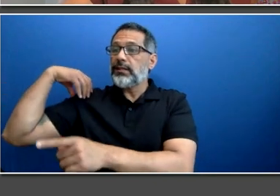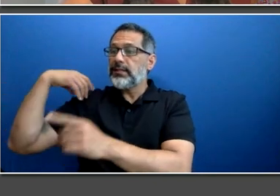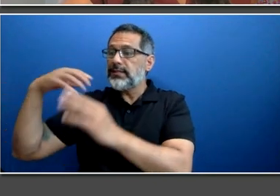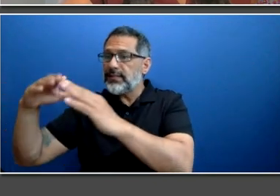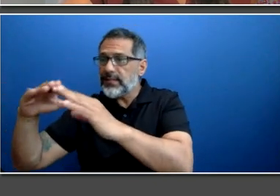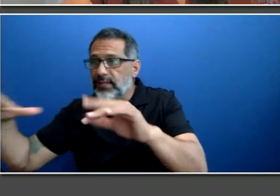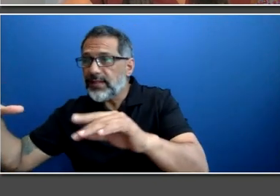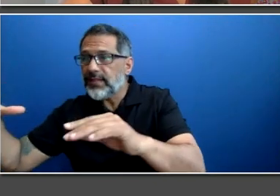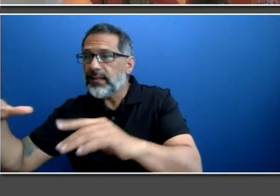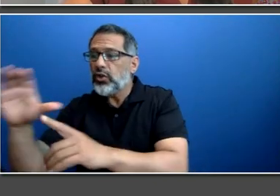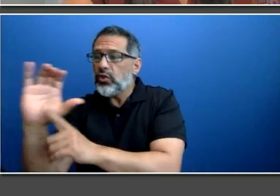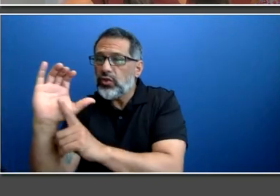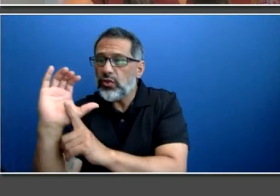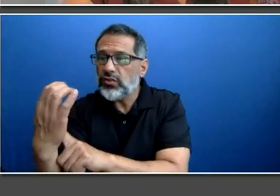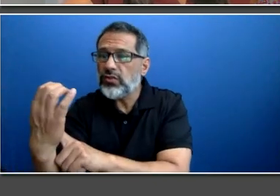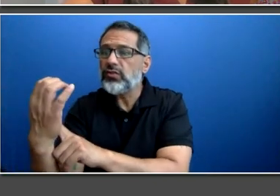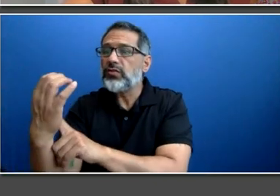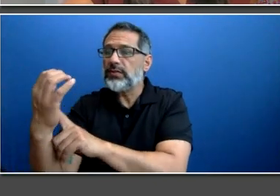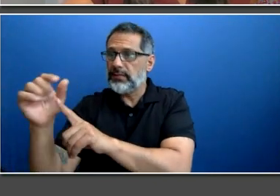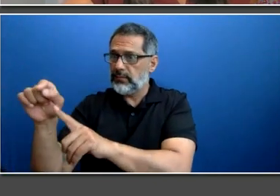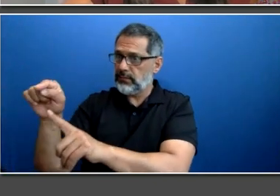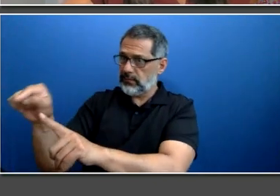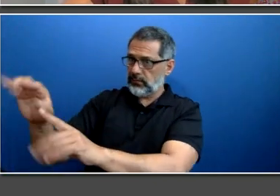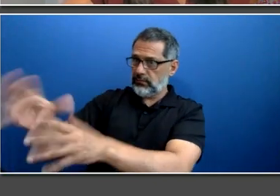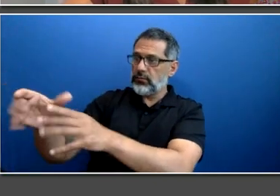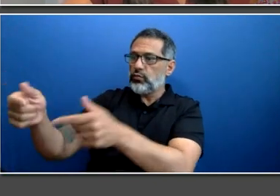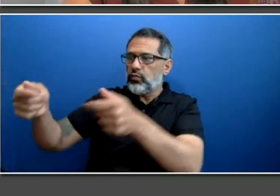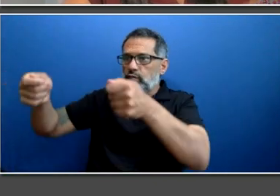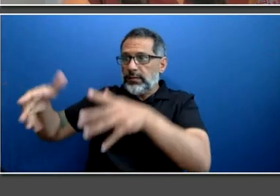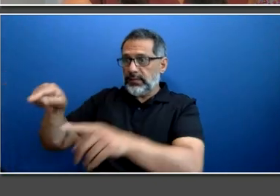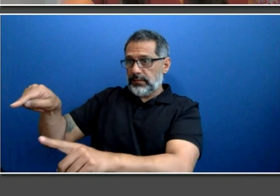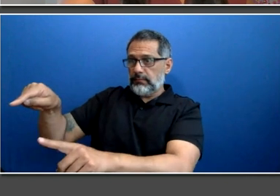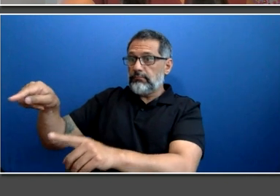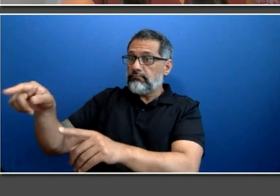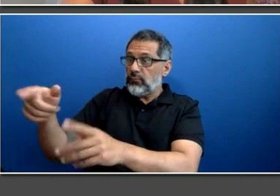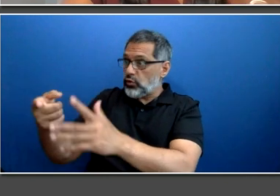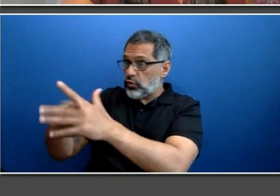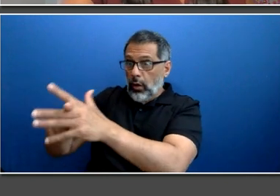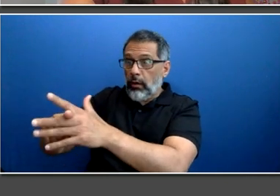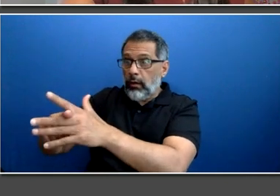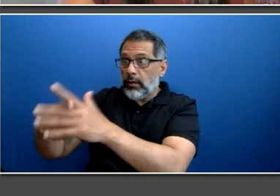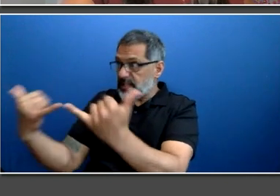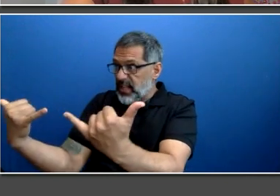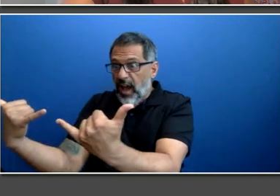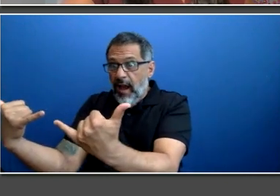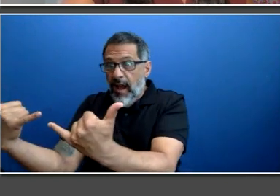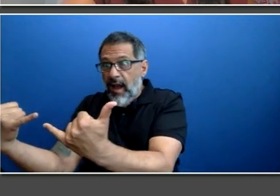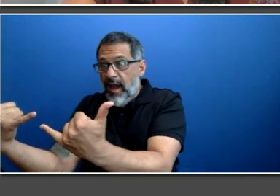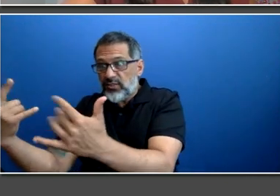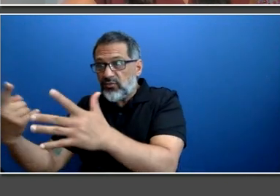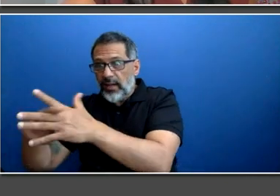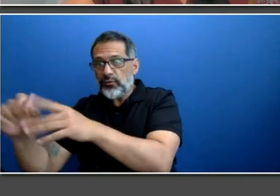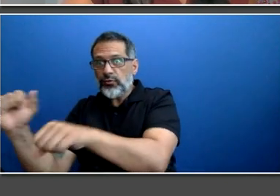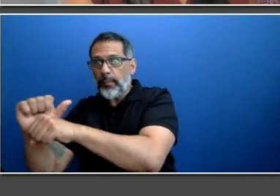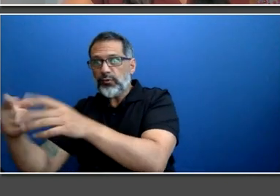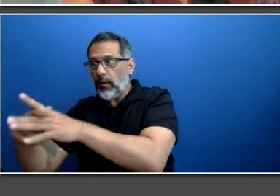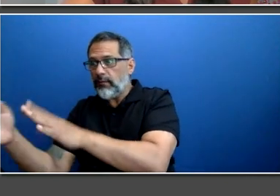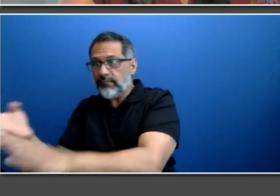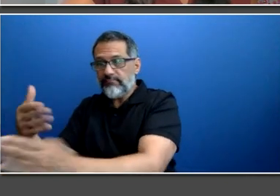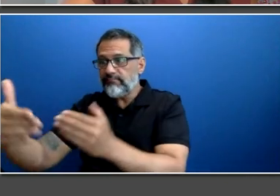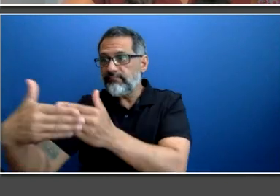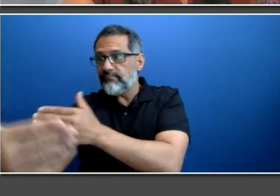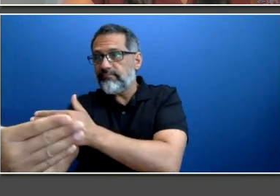organization and to drive culture transformation. This event and the events we held last year for the transit operator